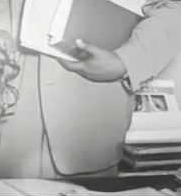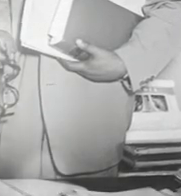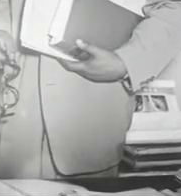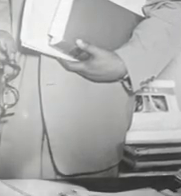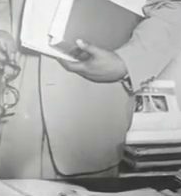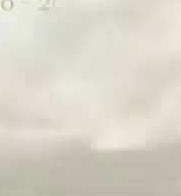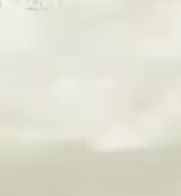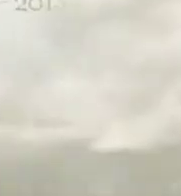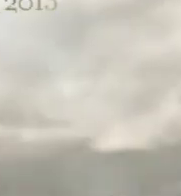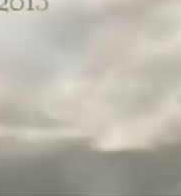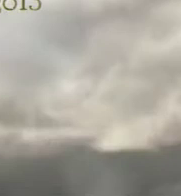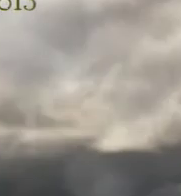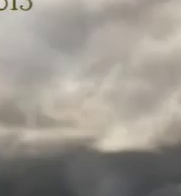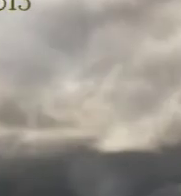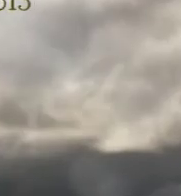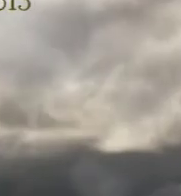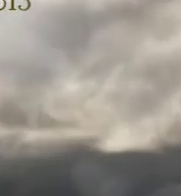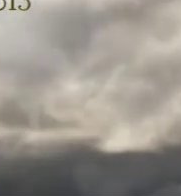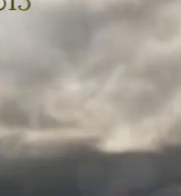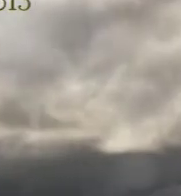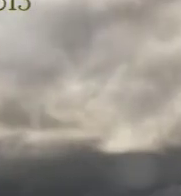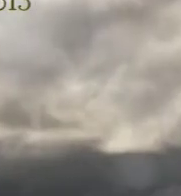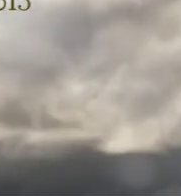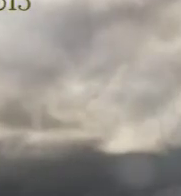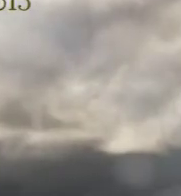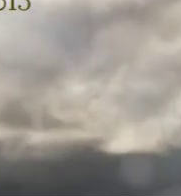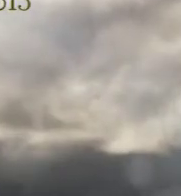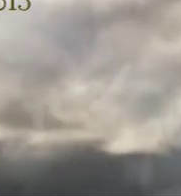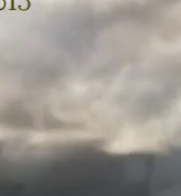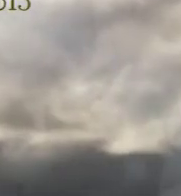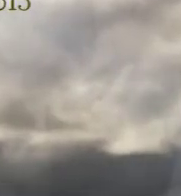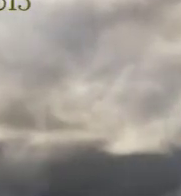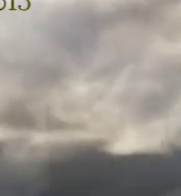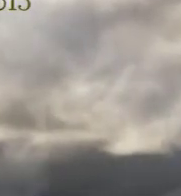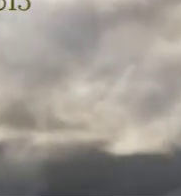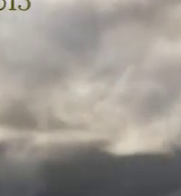Mmmmm Ah Ah Ah Ah